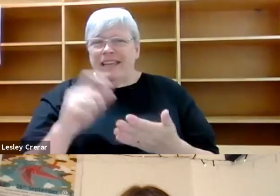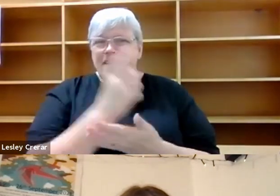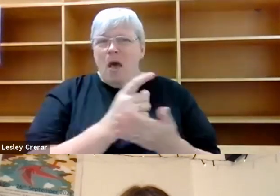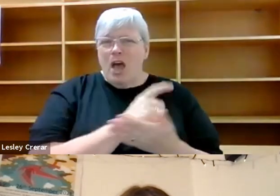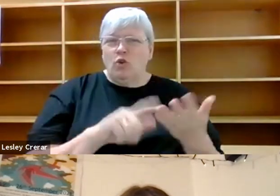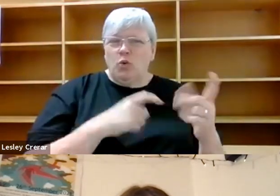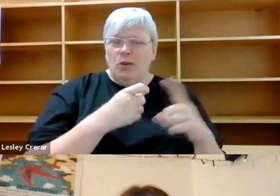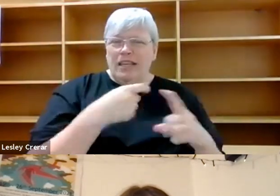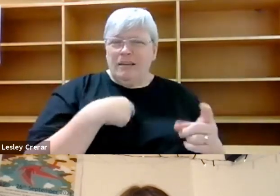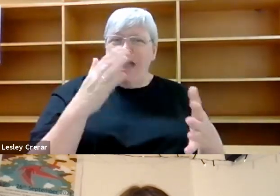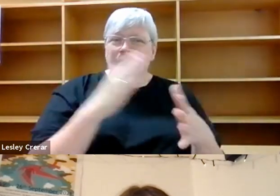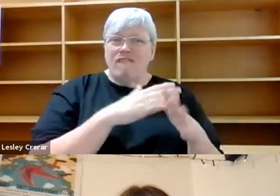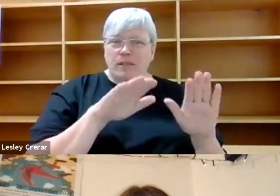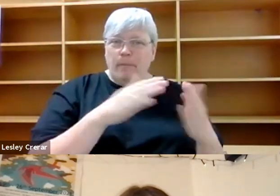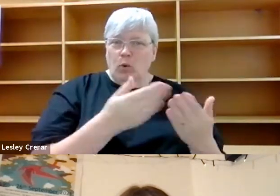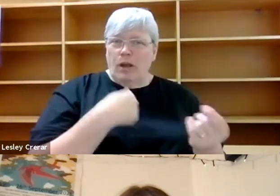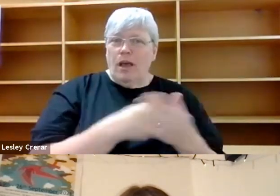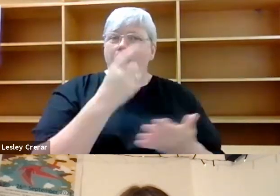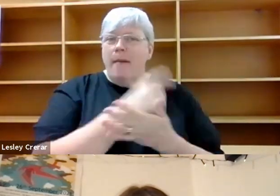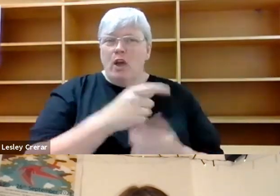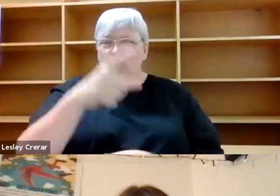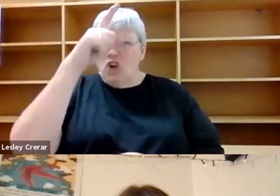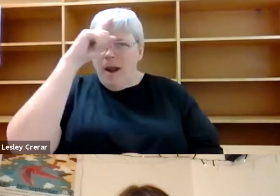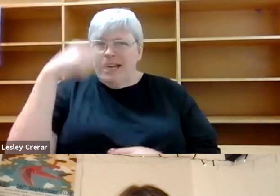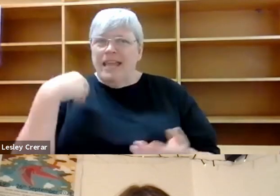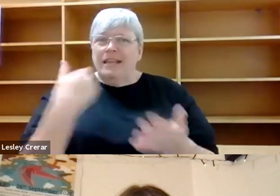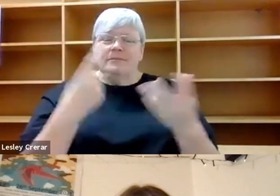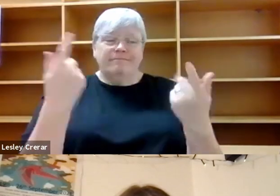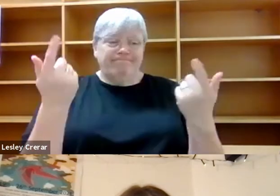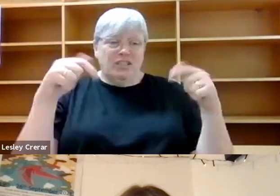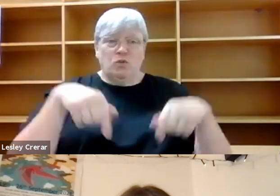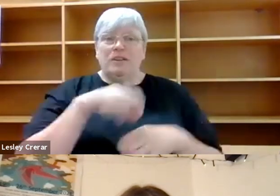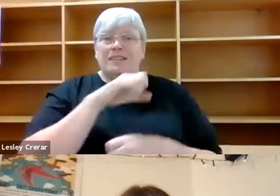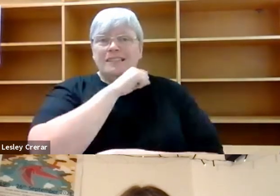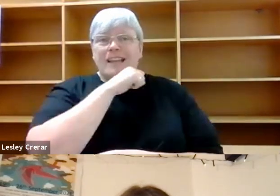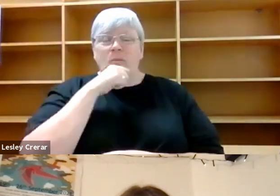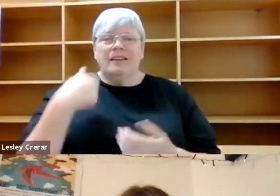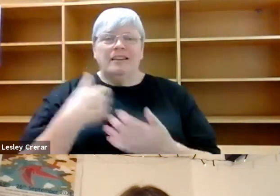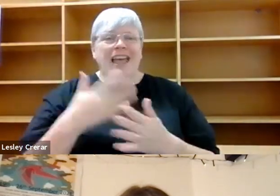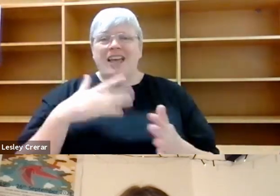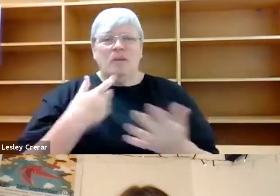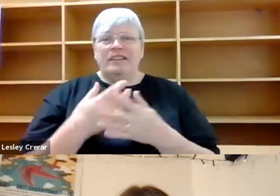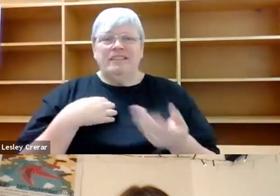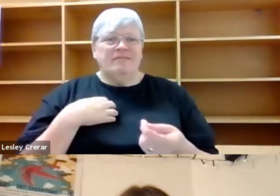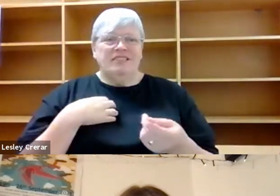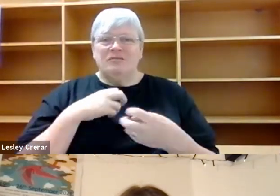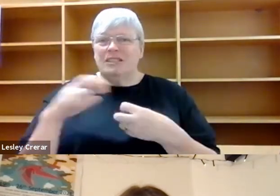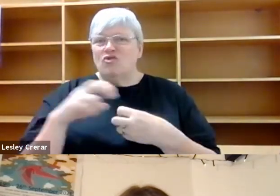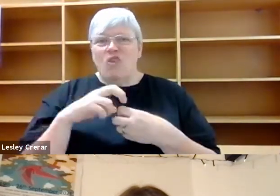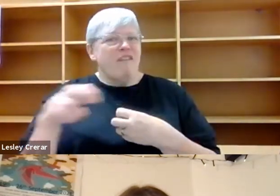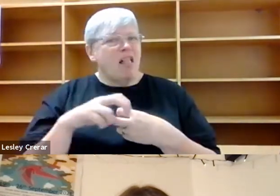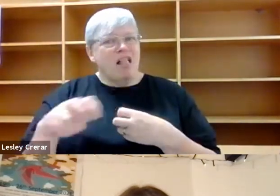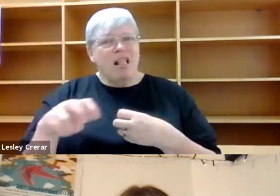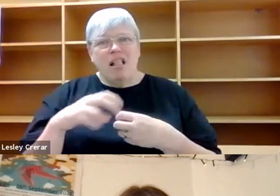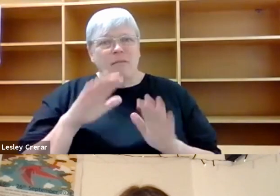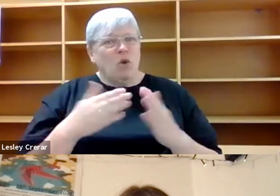this book is about Taiwan and like really sort of in some sense, really not wanting them to be positioned as travel literature, which is really important to